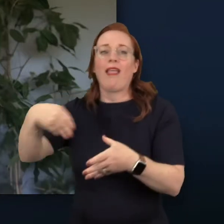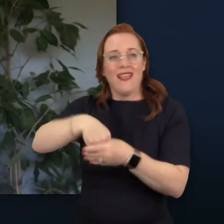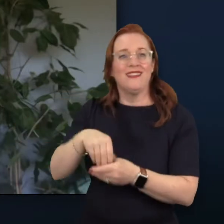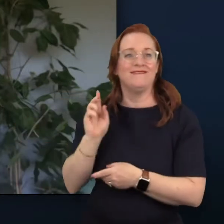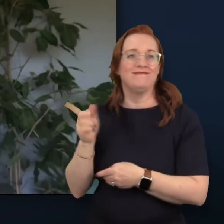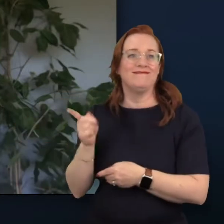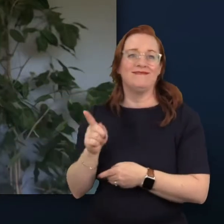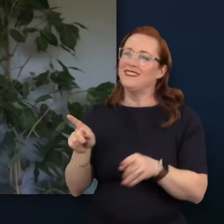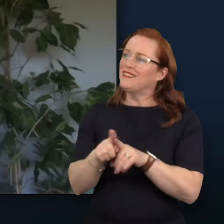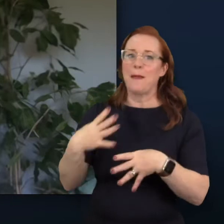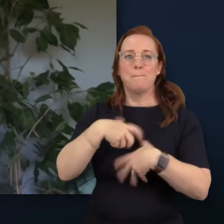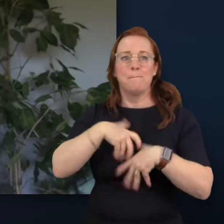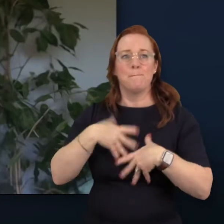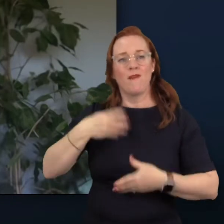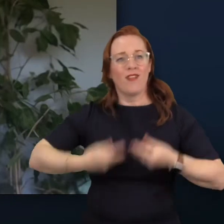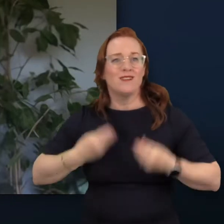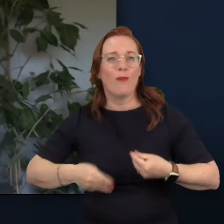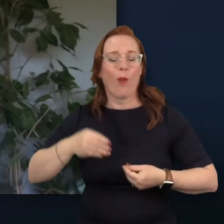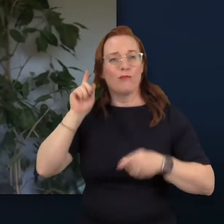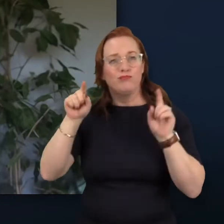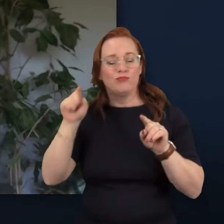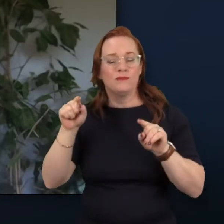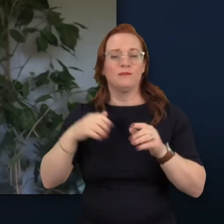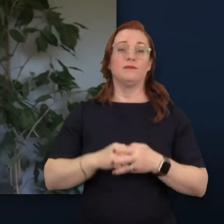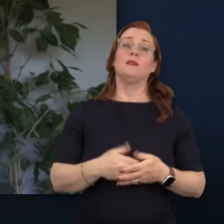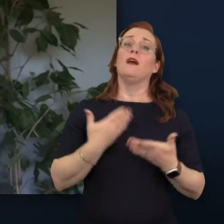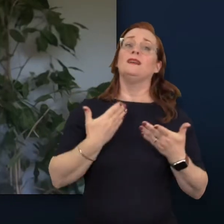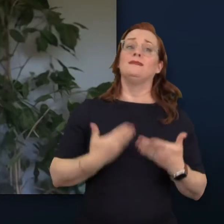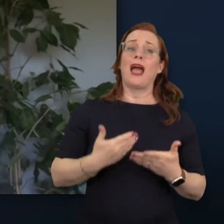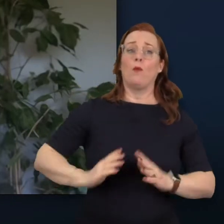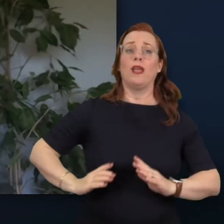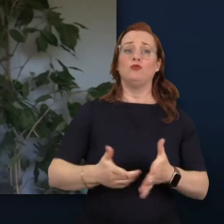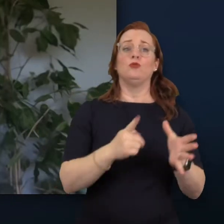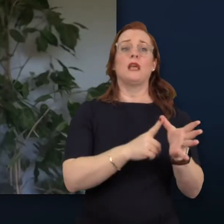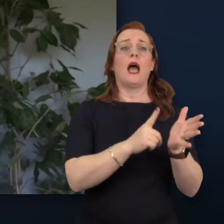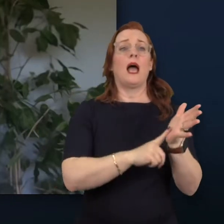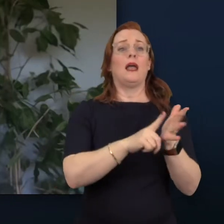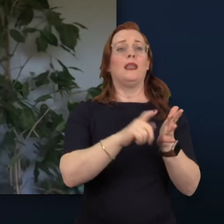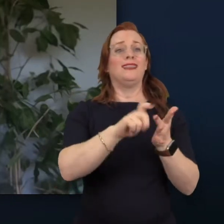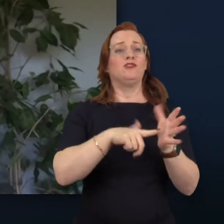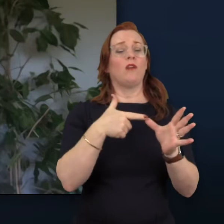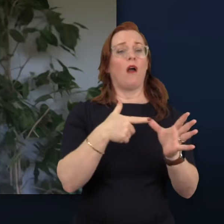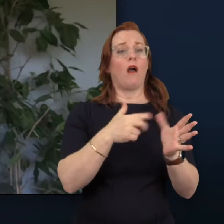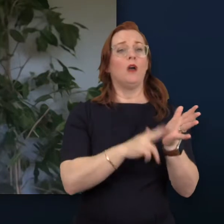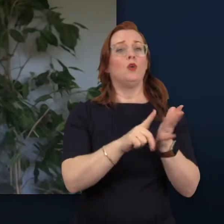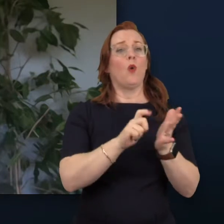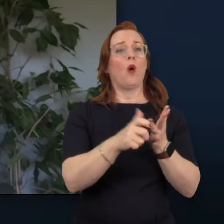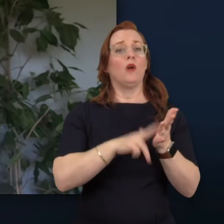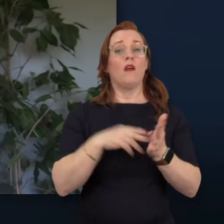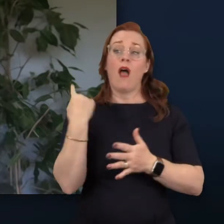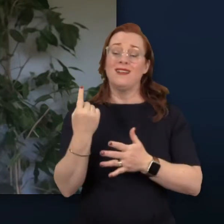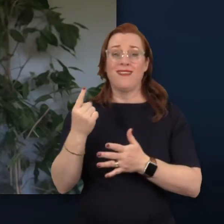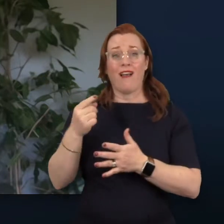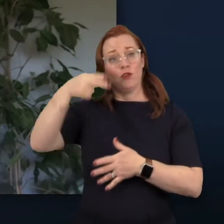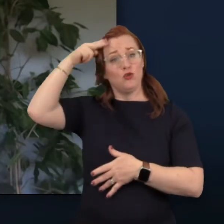I'm pleased to introduce Alizia Norkum, who will share her personal story of neurodiversity.